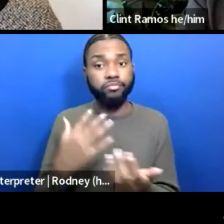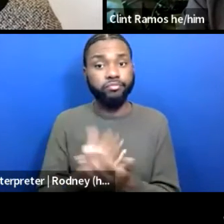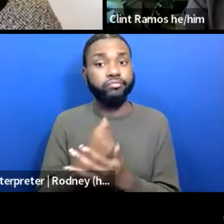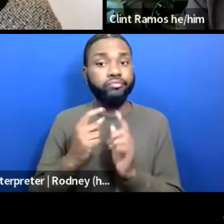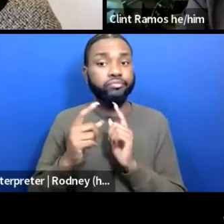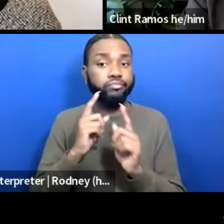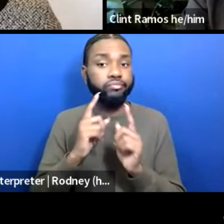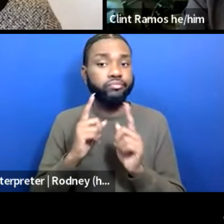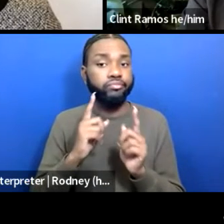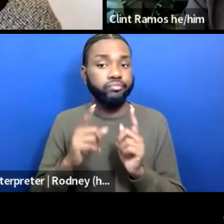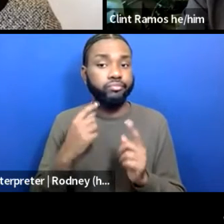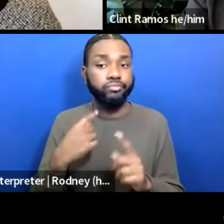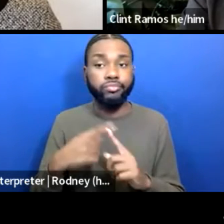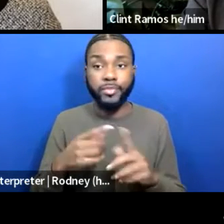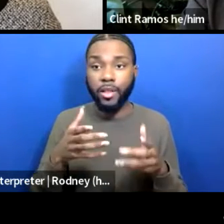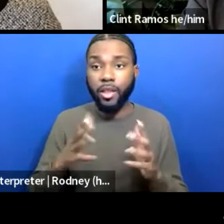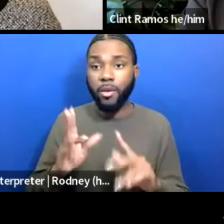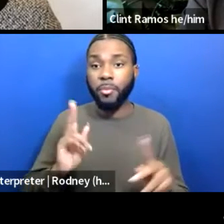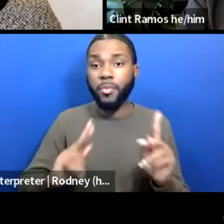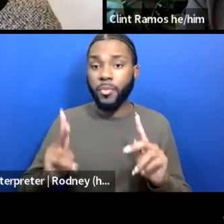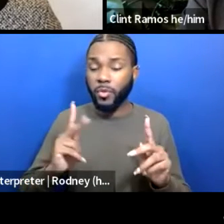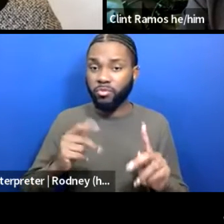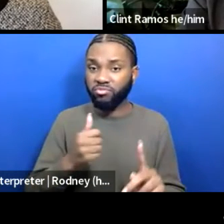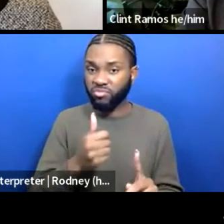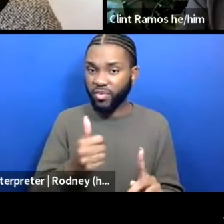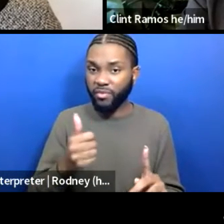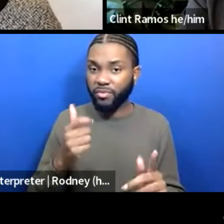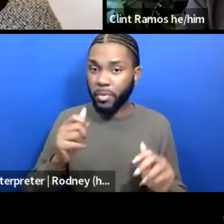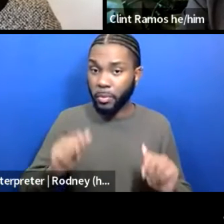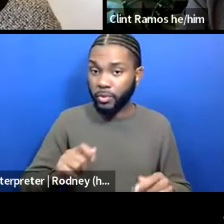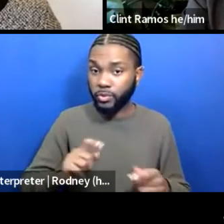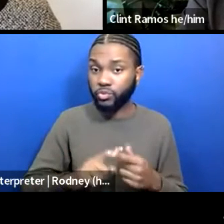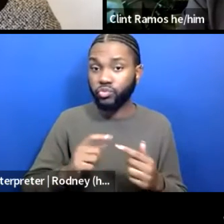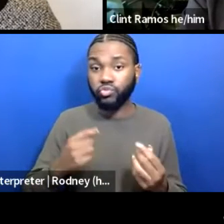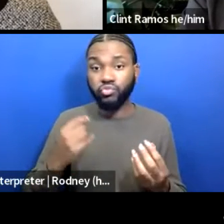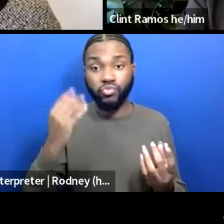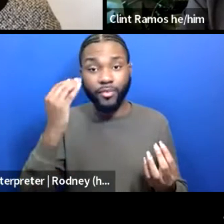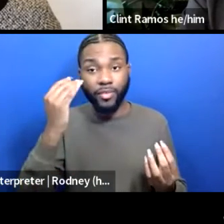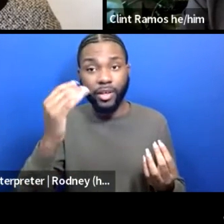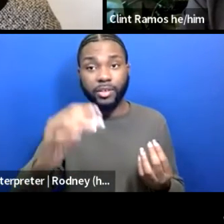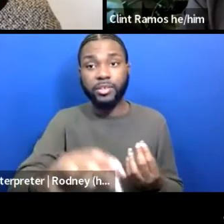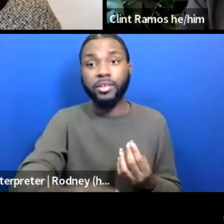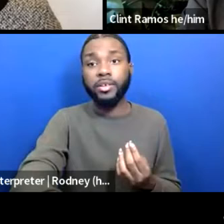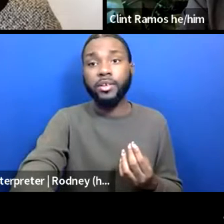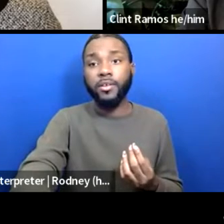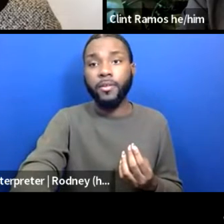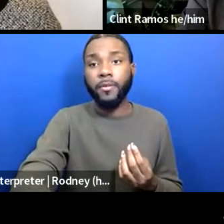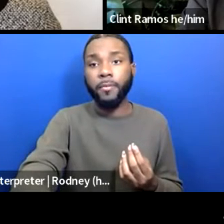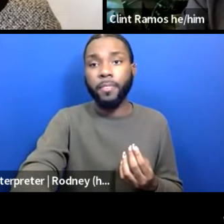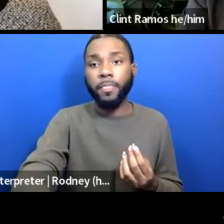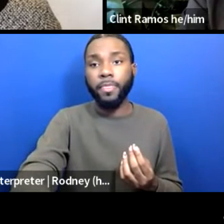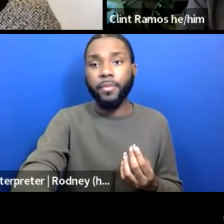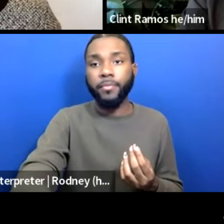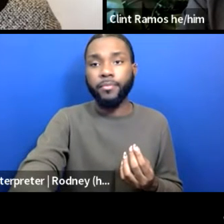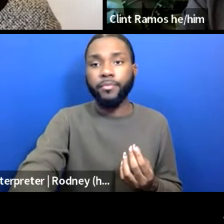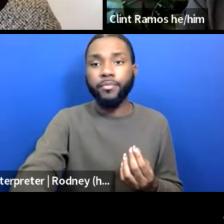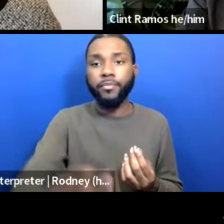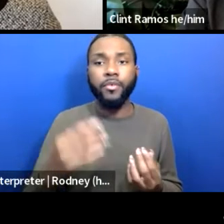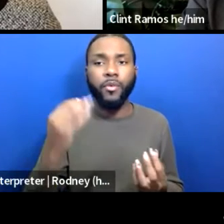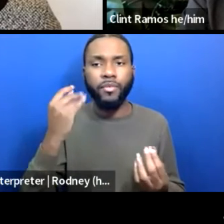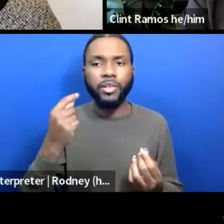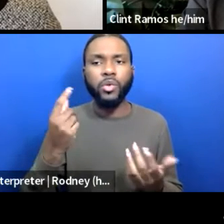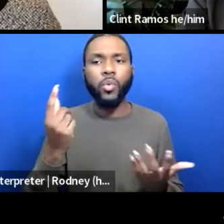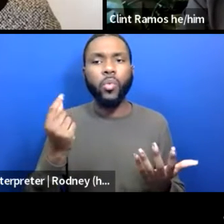allowing people the ability to reflect on what these potential